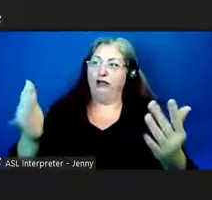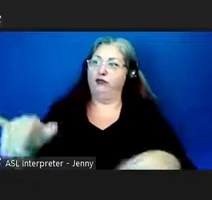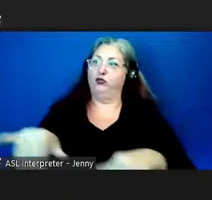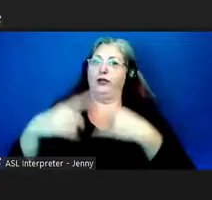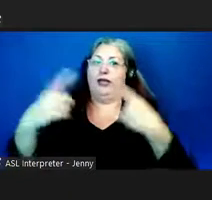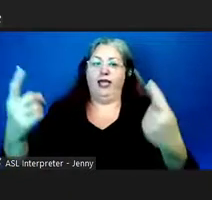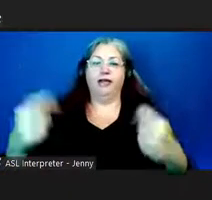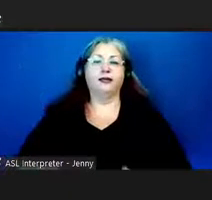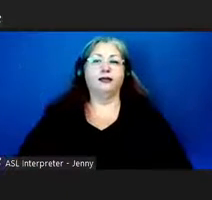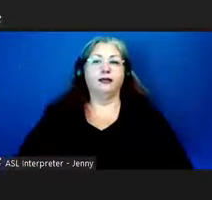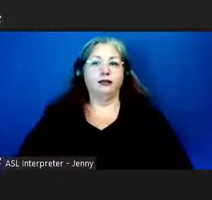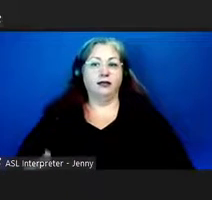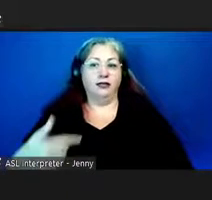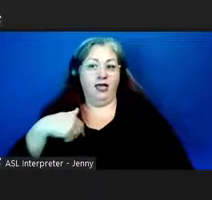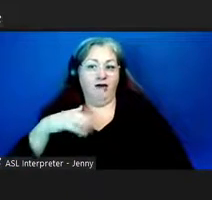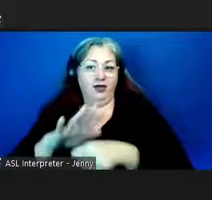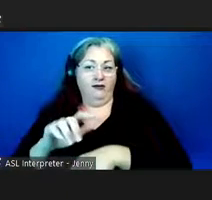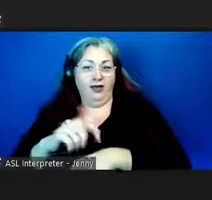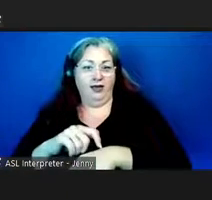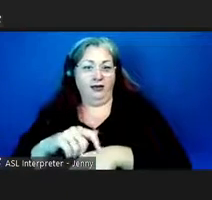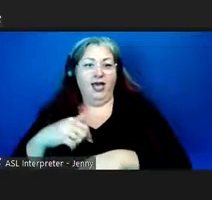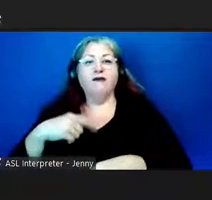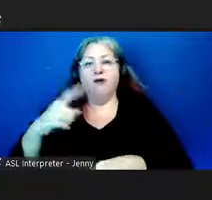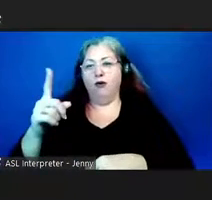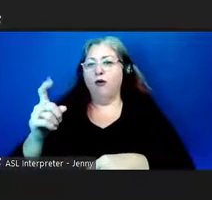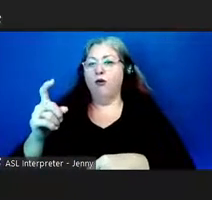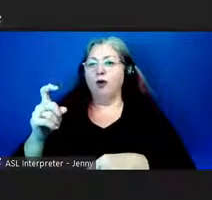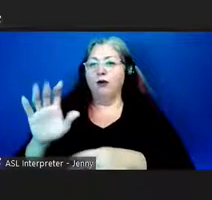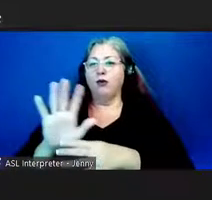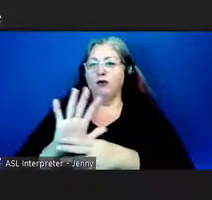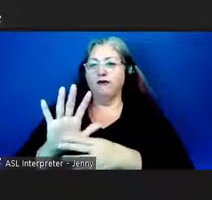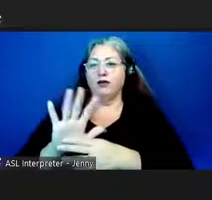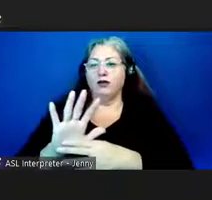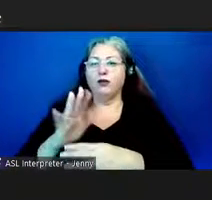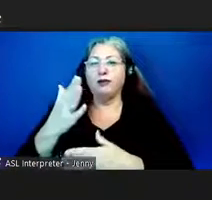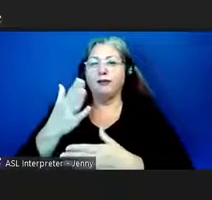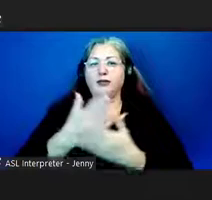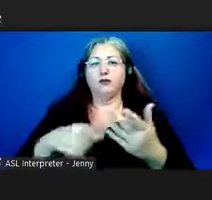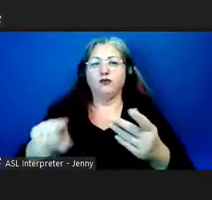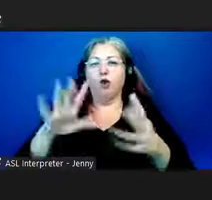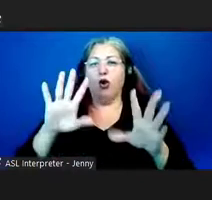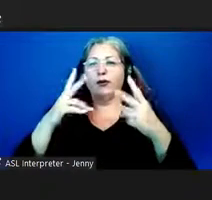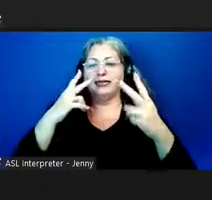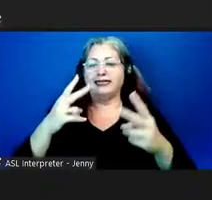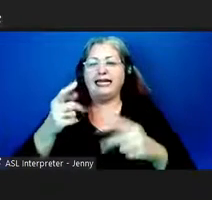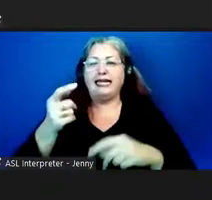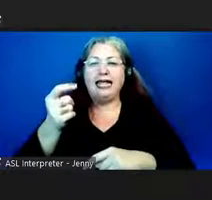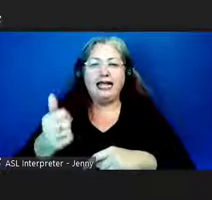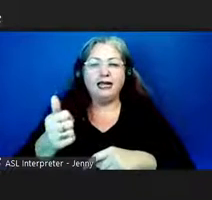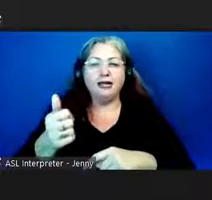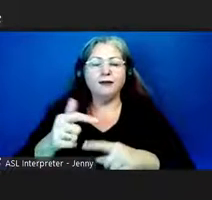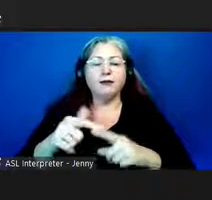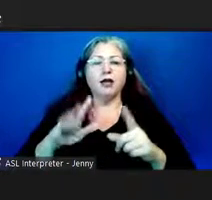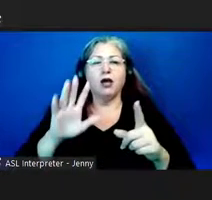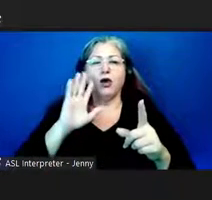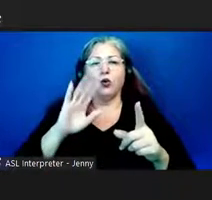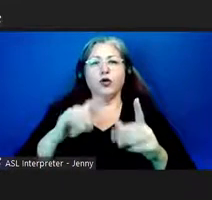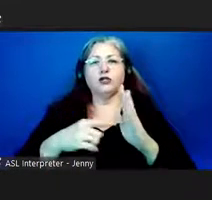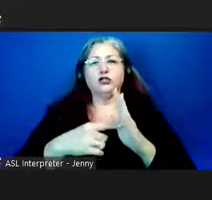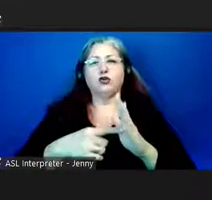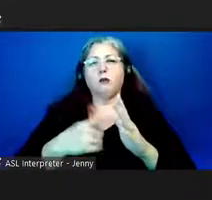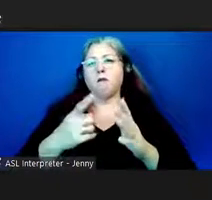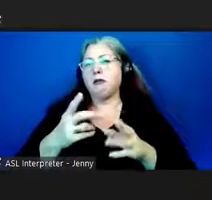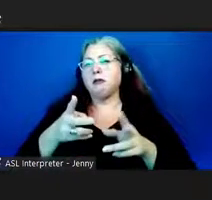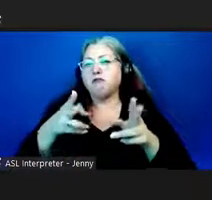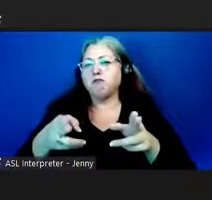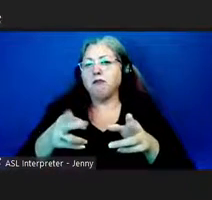Do we have time? Oh, we have one more video. Some of you may have already seen a little bit of this, but we'll play only a minute or